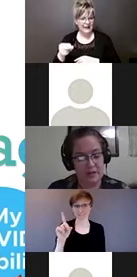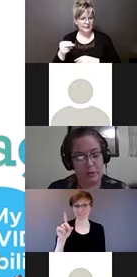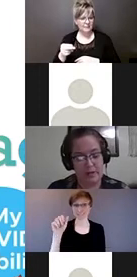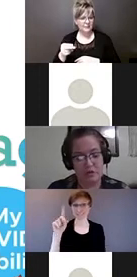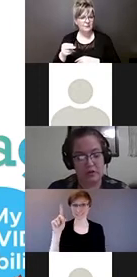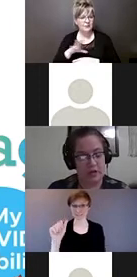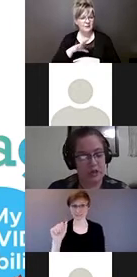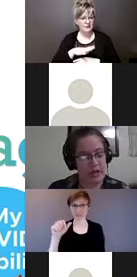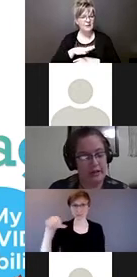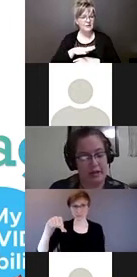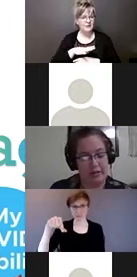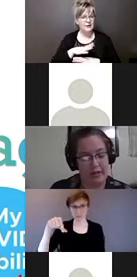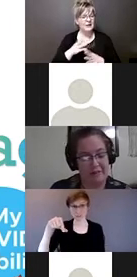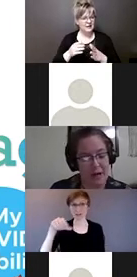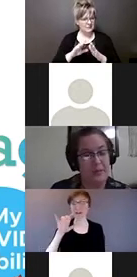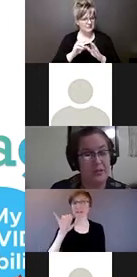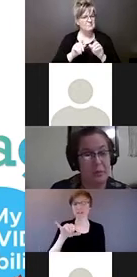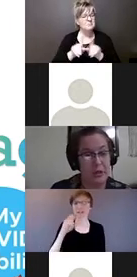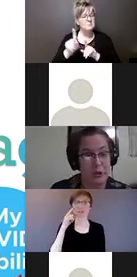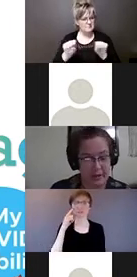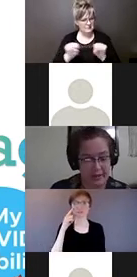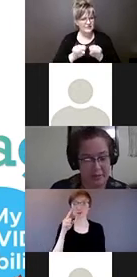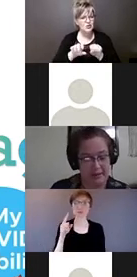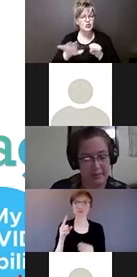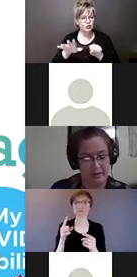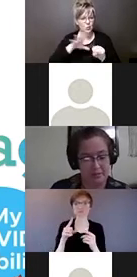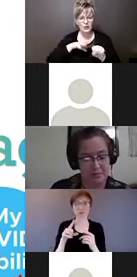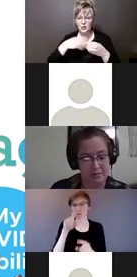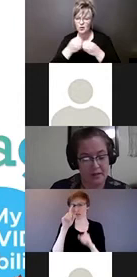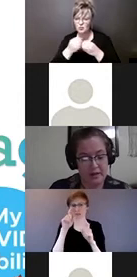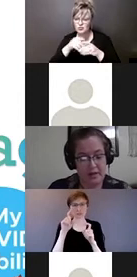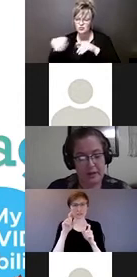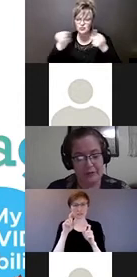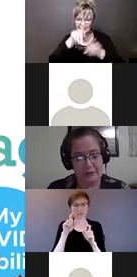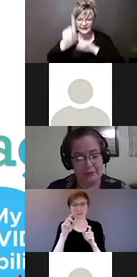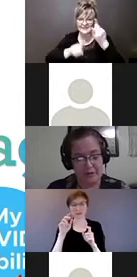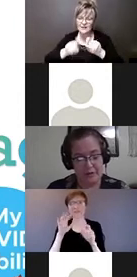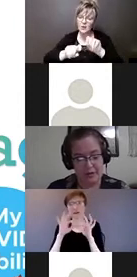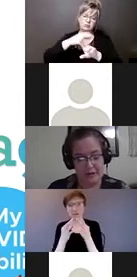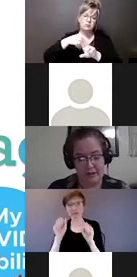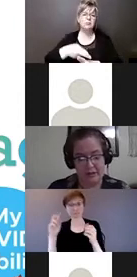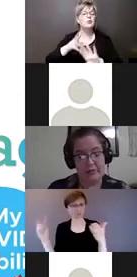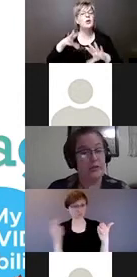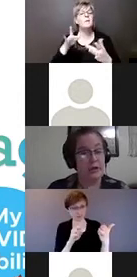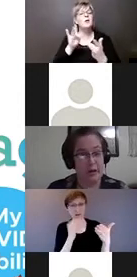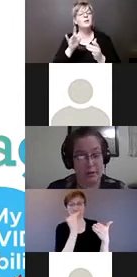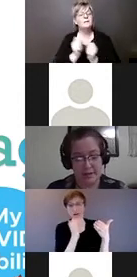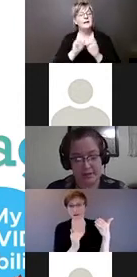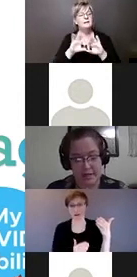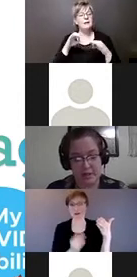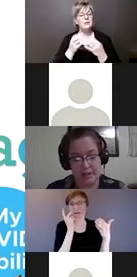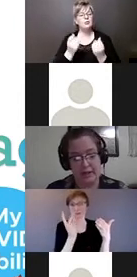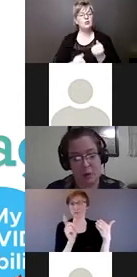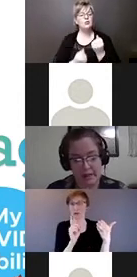to answer questions on child health and family support during the pandemic. If you've heard, you've also heard in our